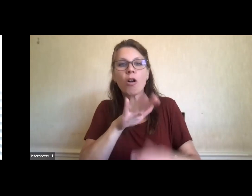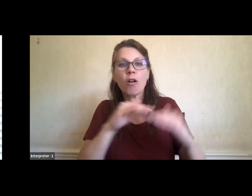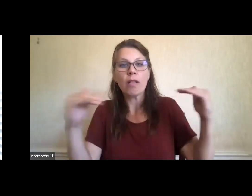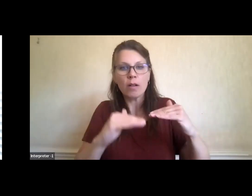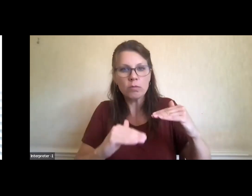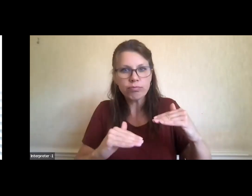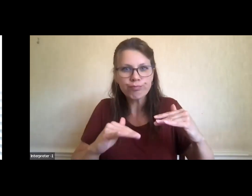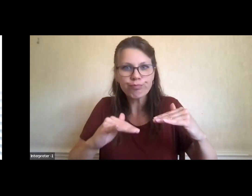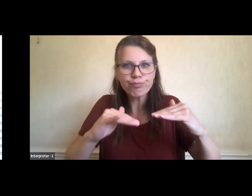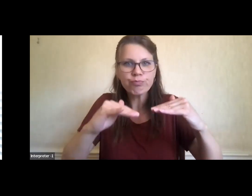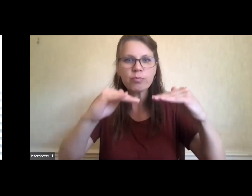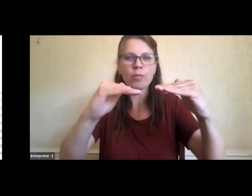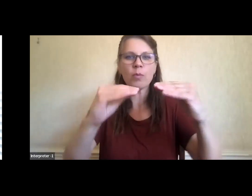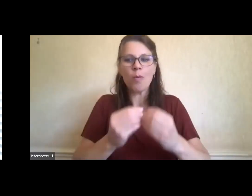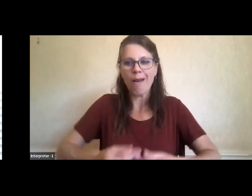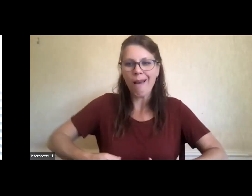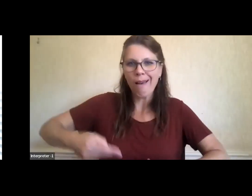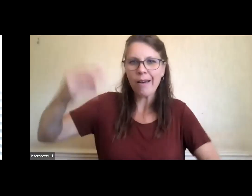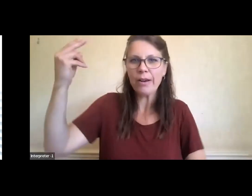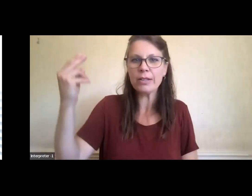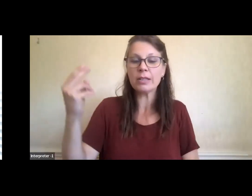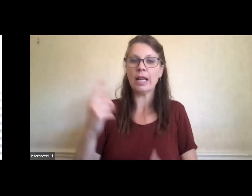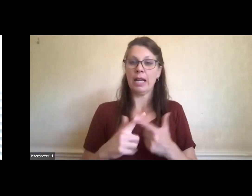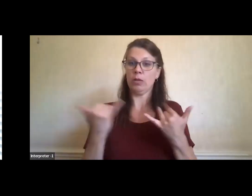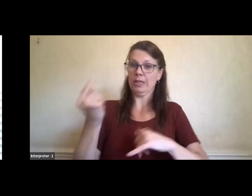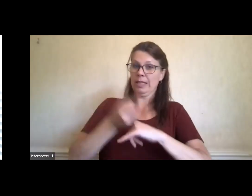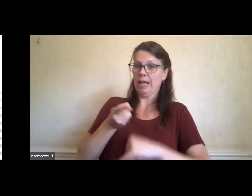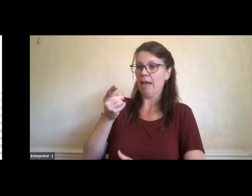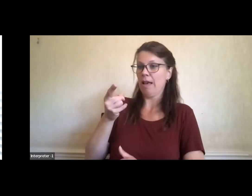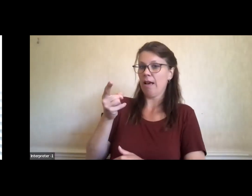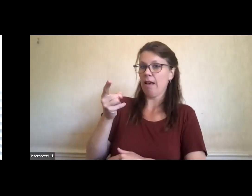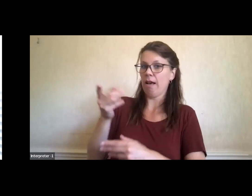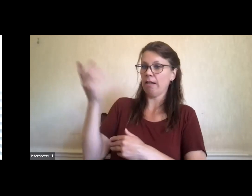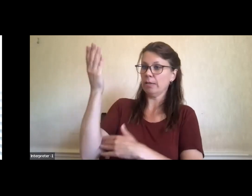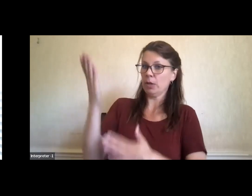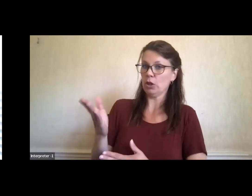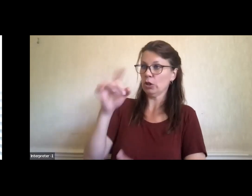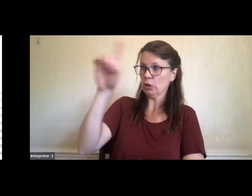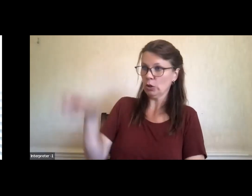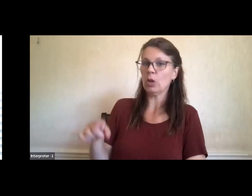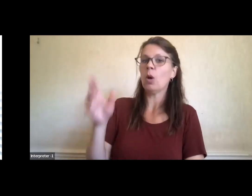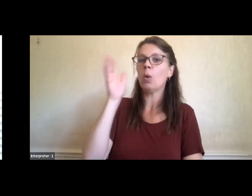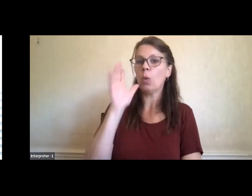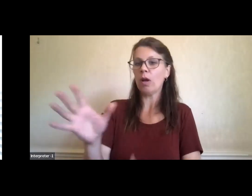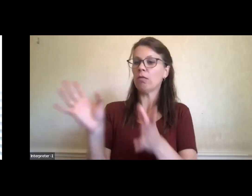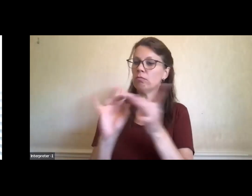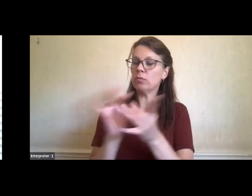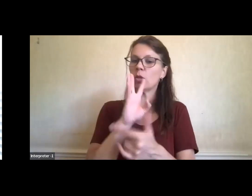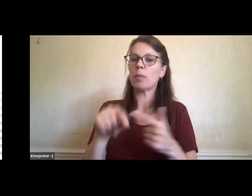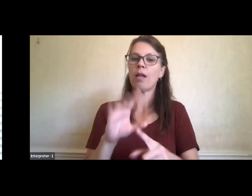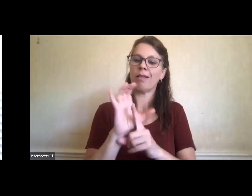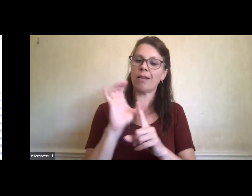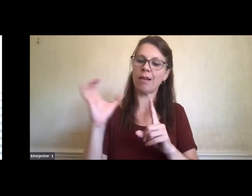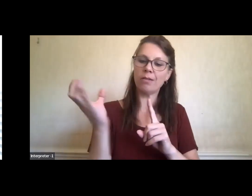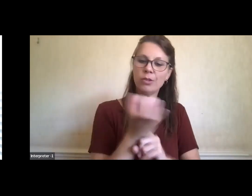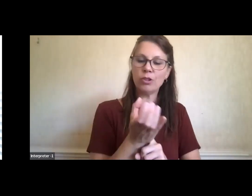that we have with us today are directly addressing a number of the key considerations, cultural considerations that need to be